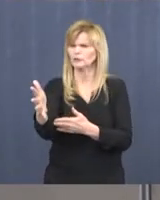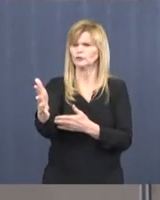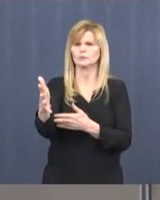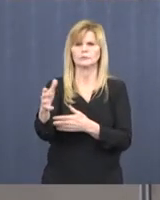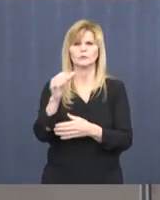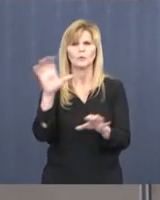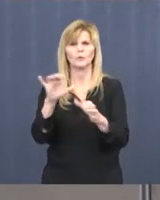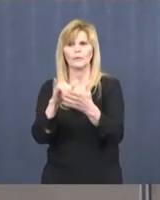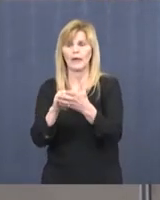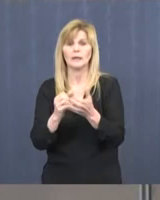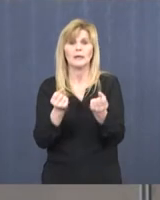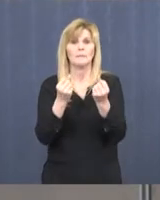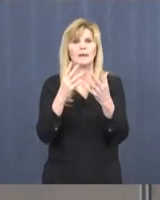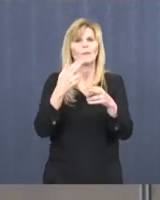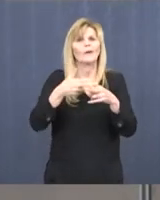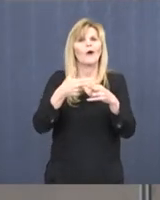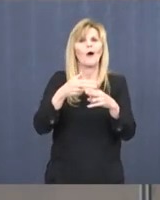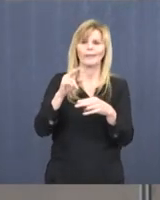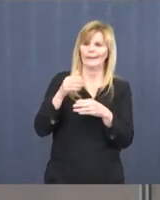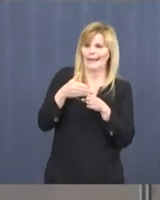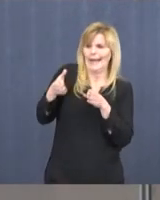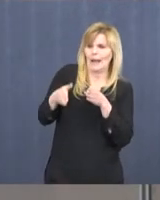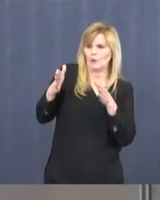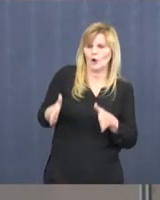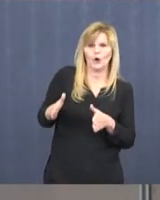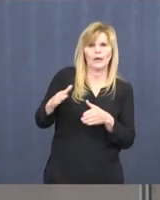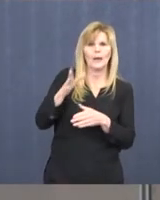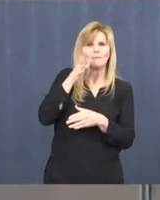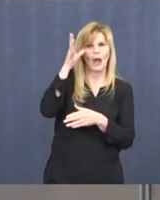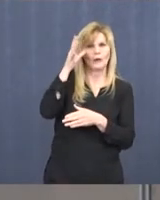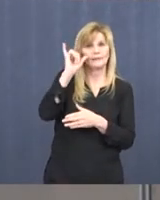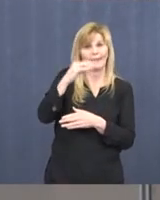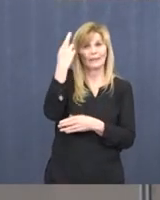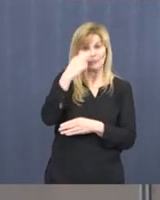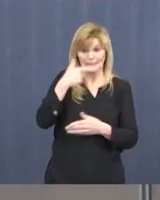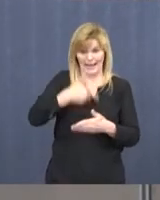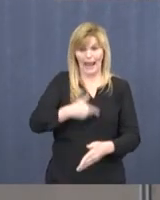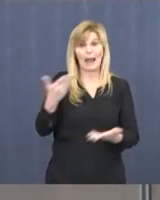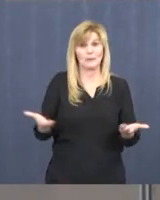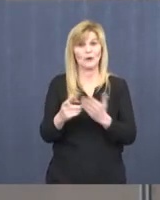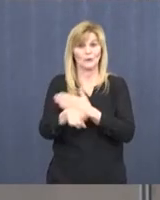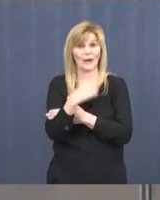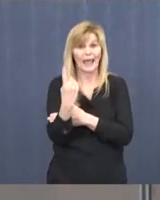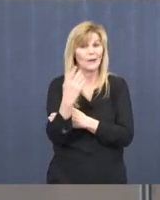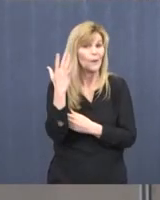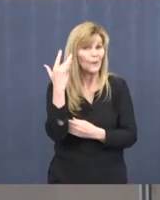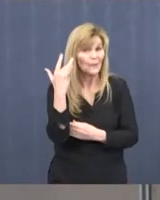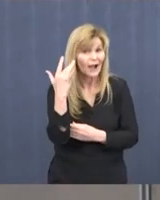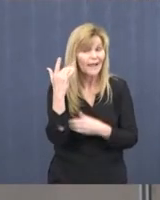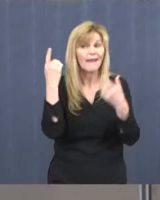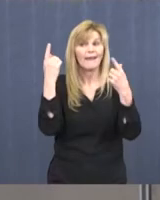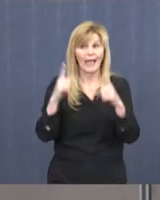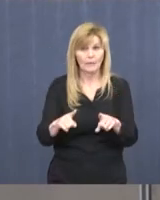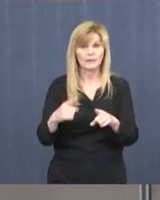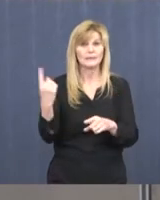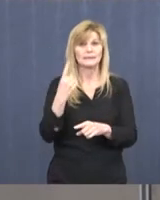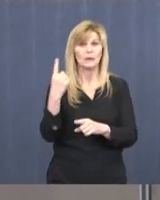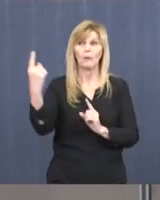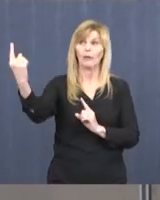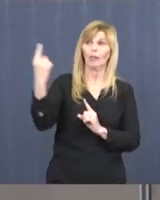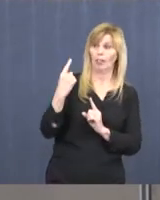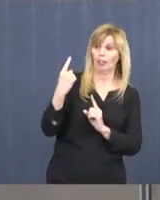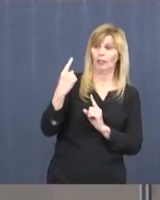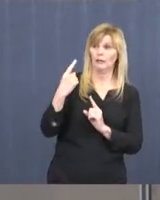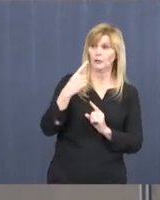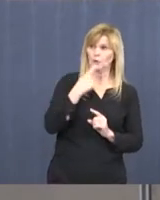A lot of those neighborhood parents are the reasons why I am sitting here today, because they came and checked me